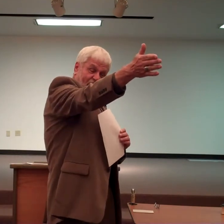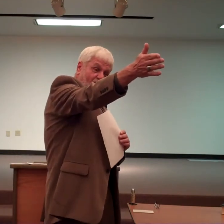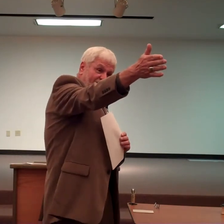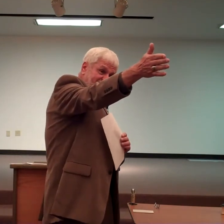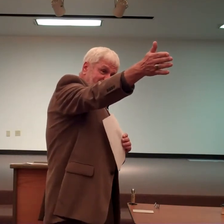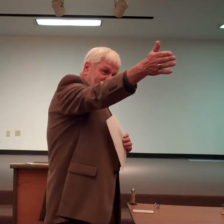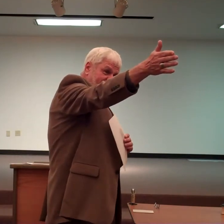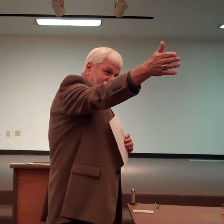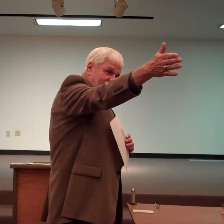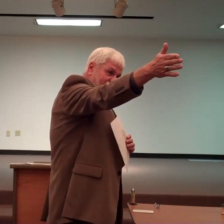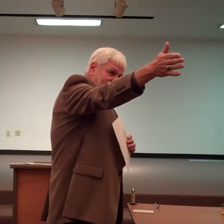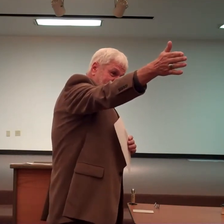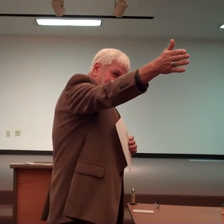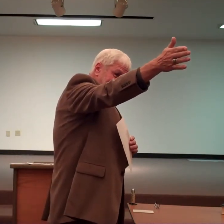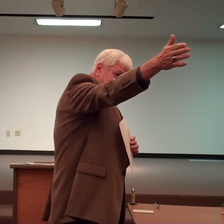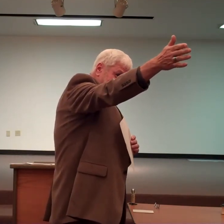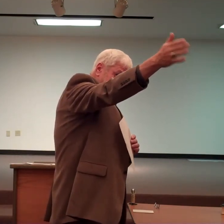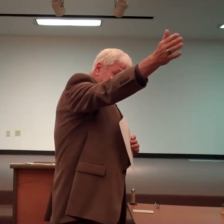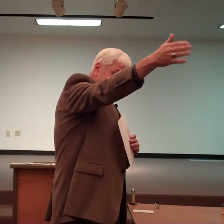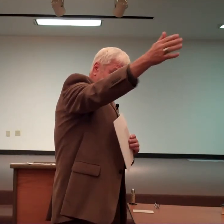That's my wife, right there.